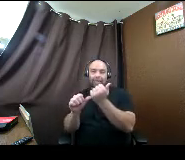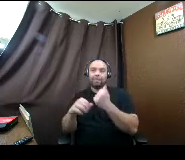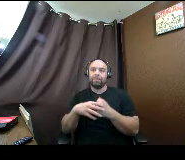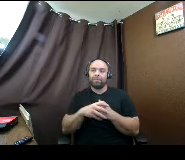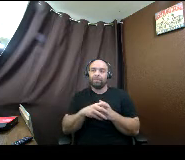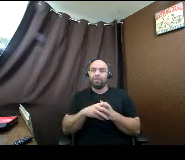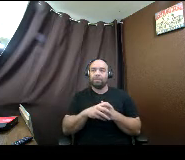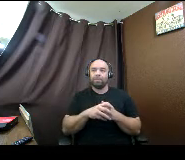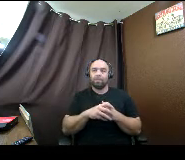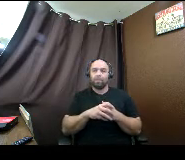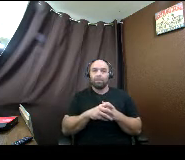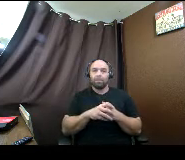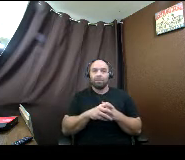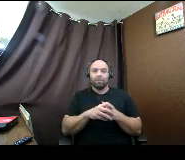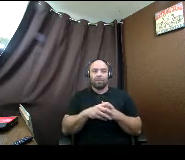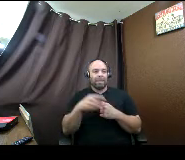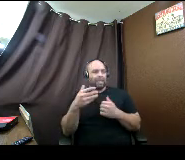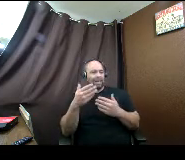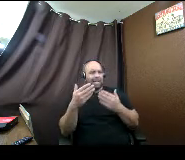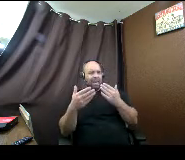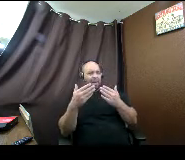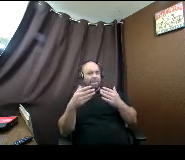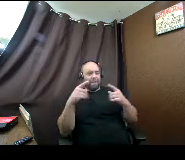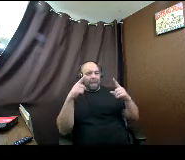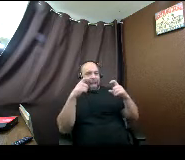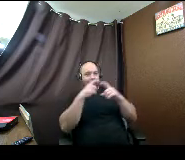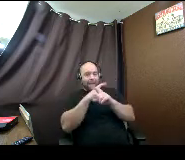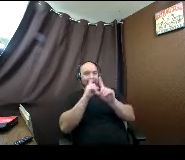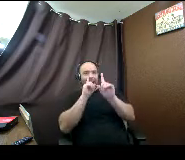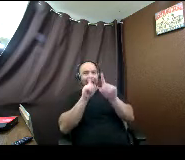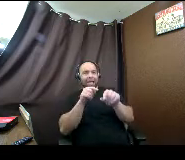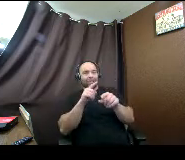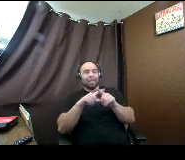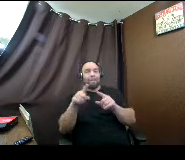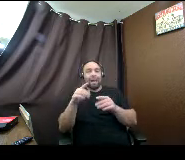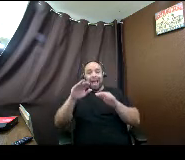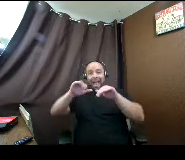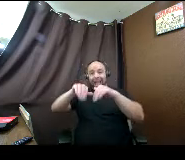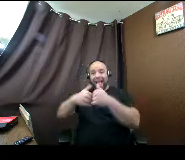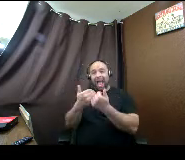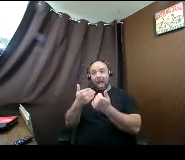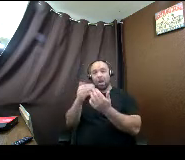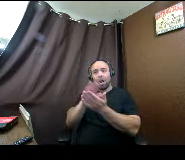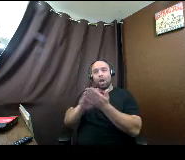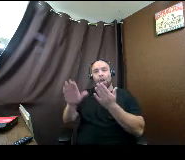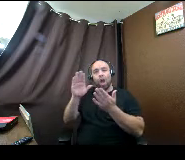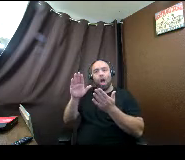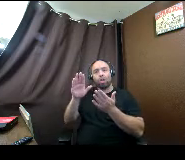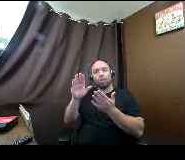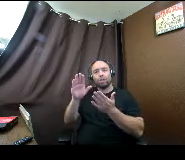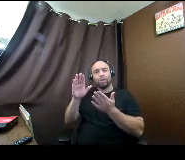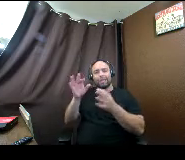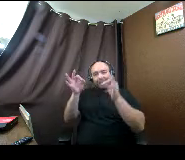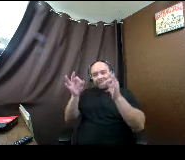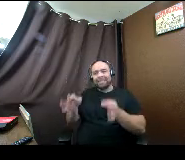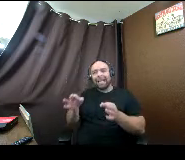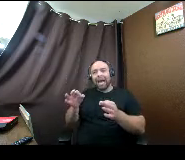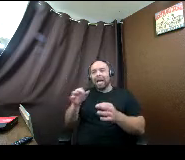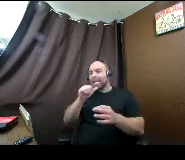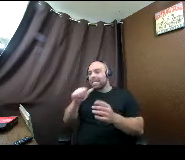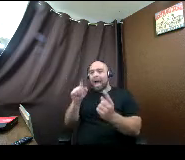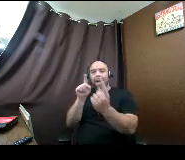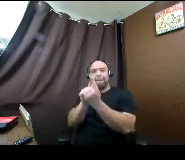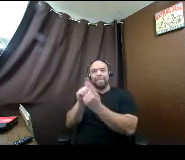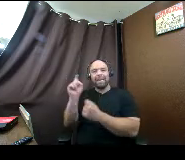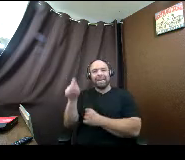This might be too complicated to answer. but how do colleges determine unmet need? and will a family's expected contribution be different.